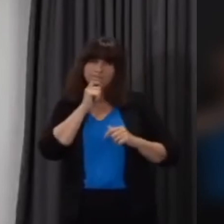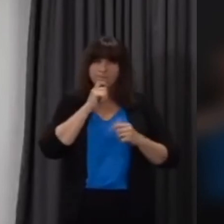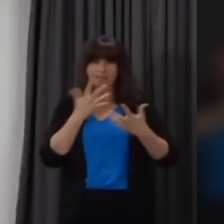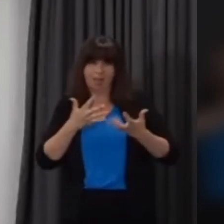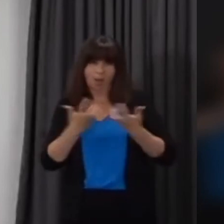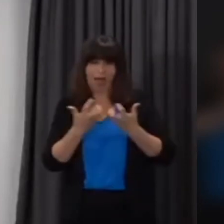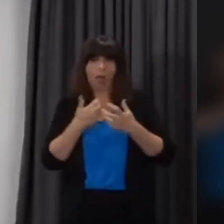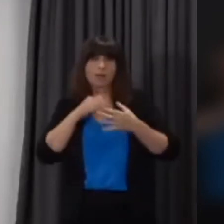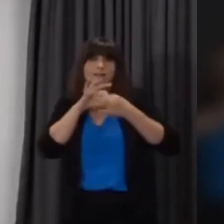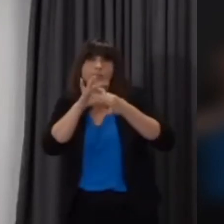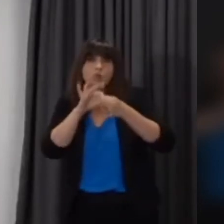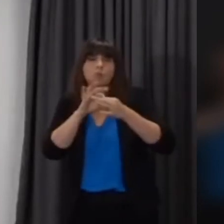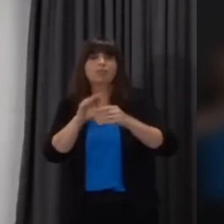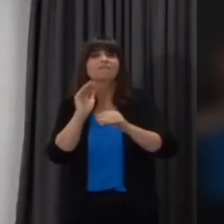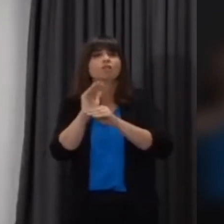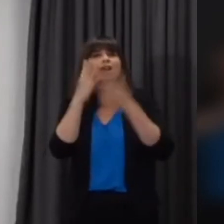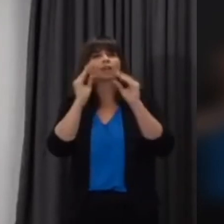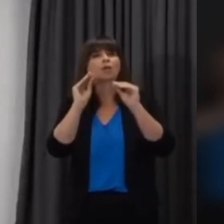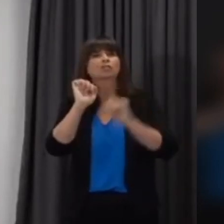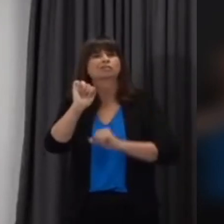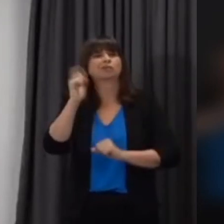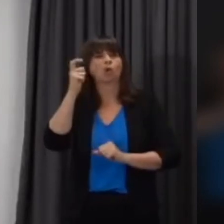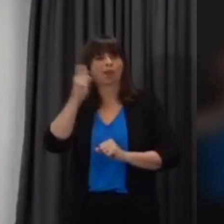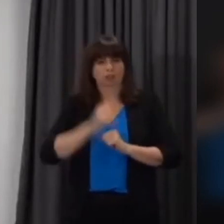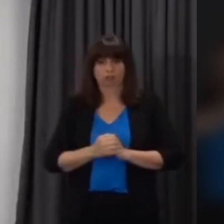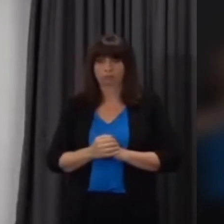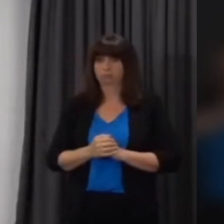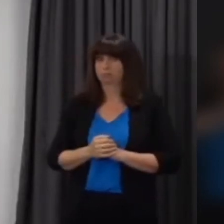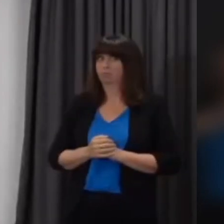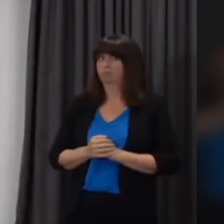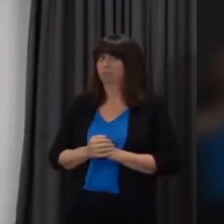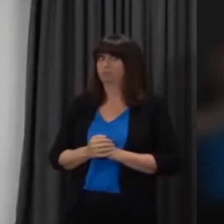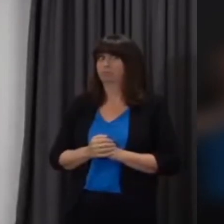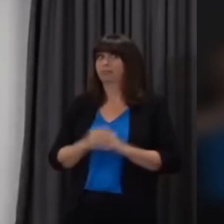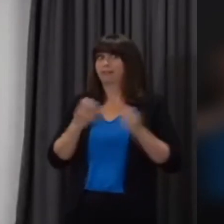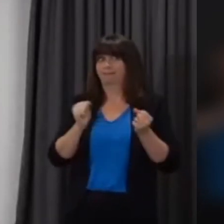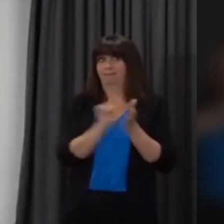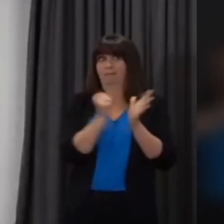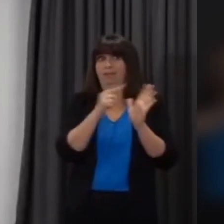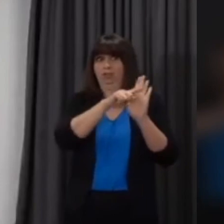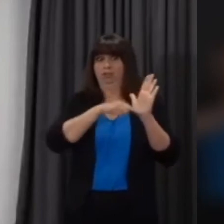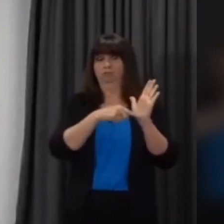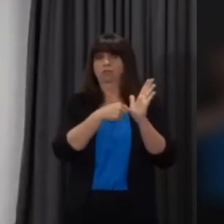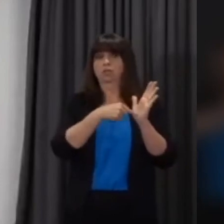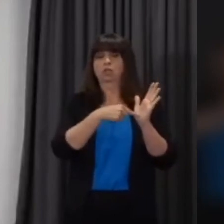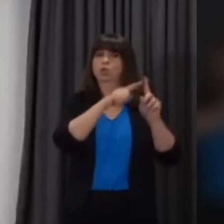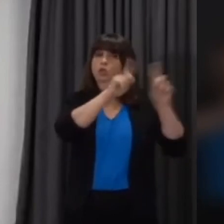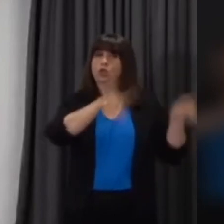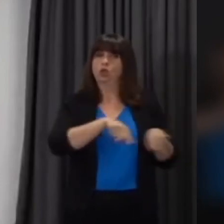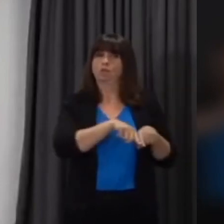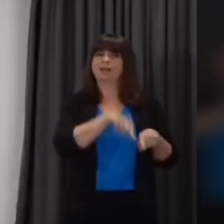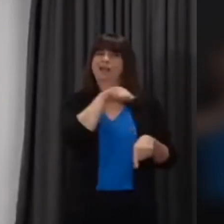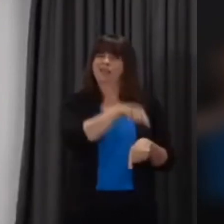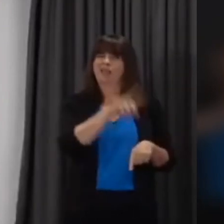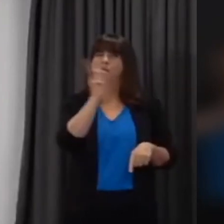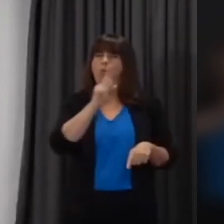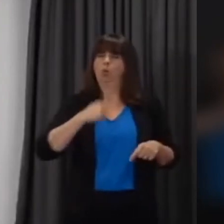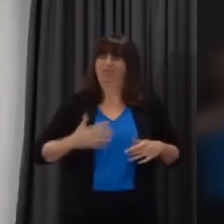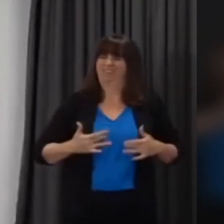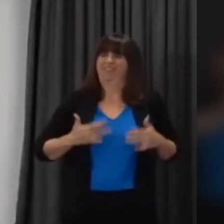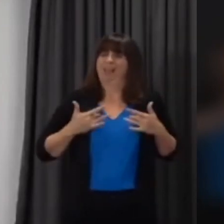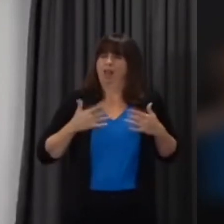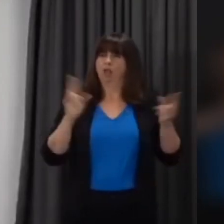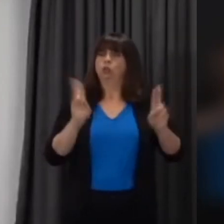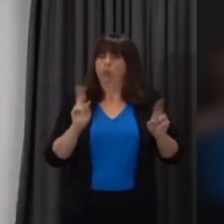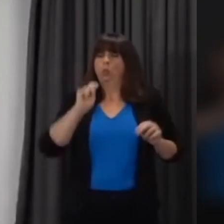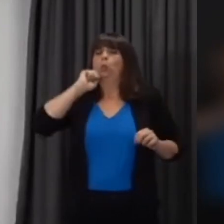FE and as we go forward just this week we published a expectations document about how we expect schools to